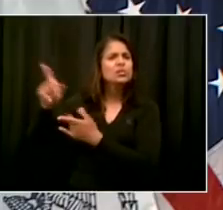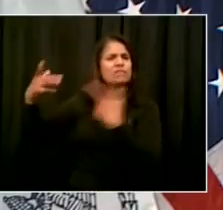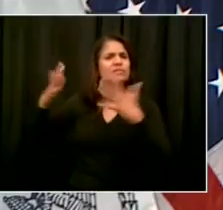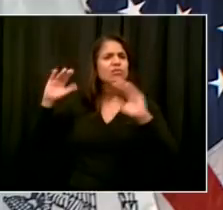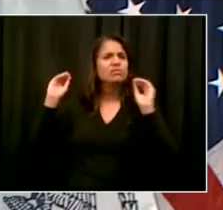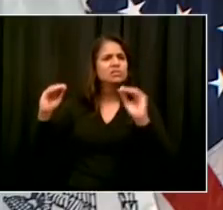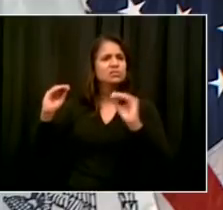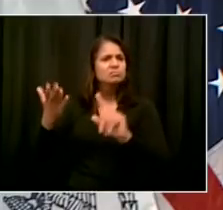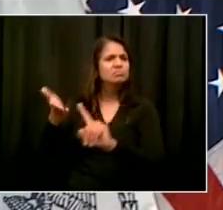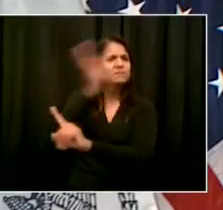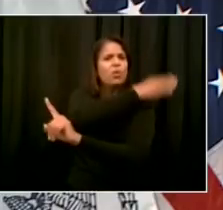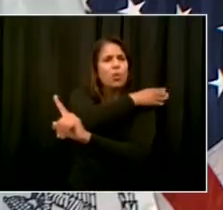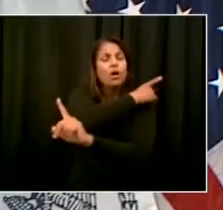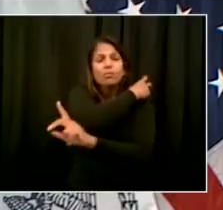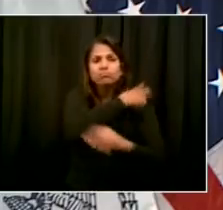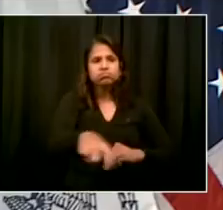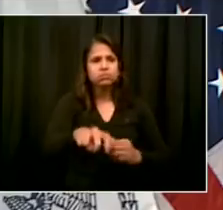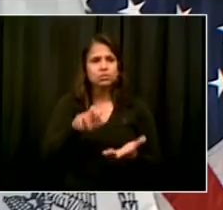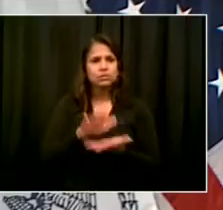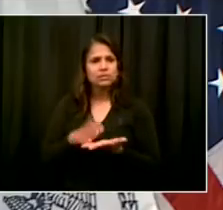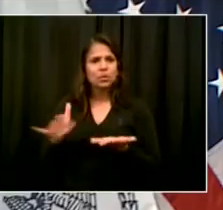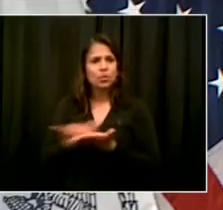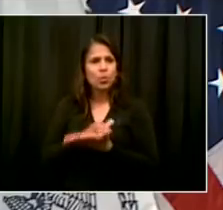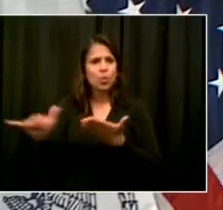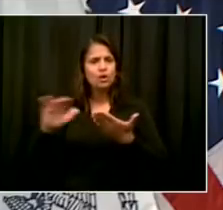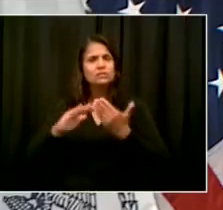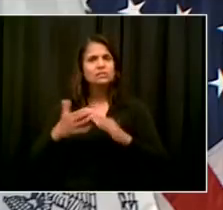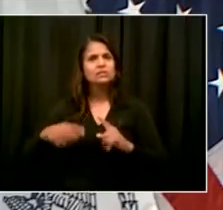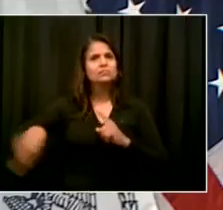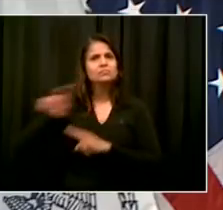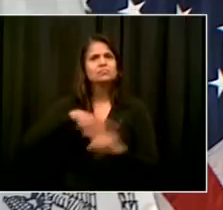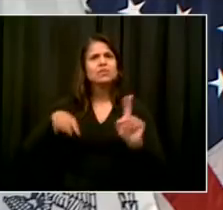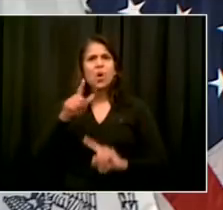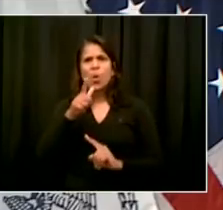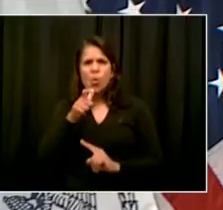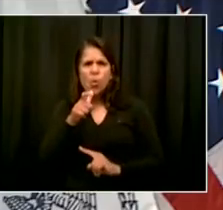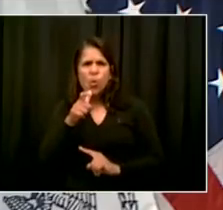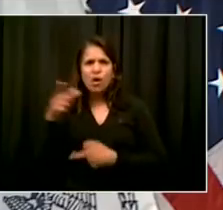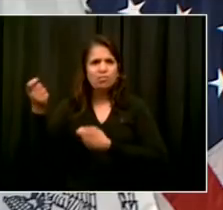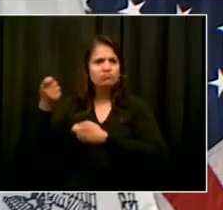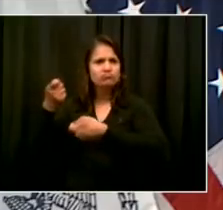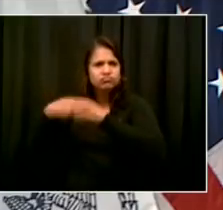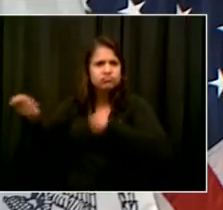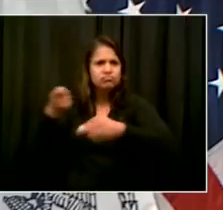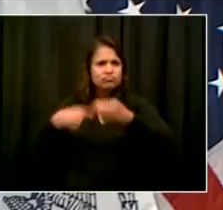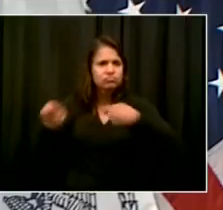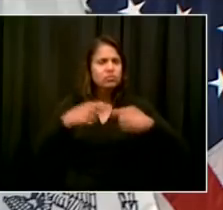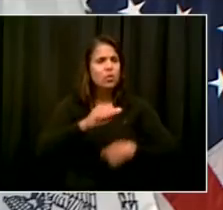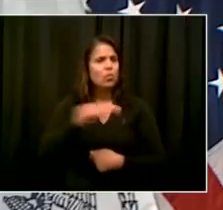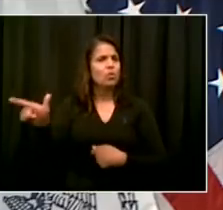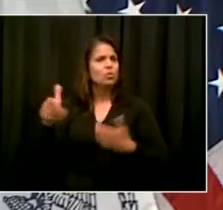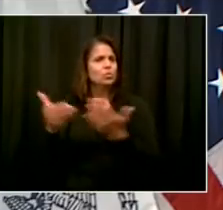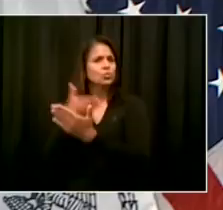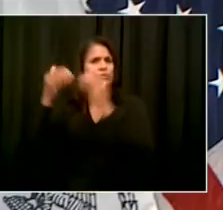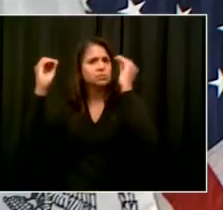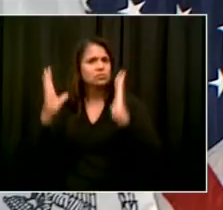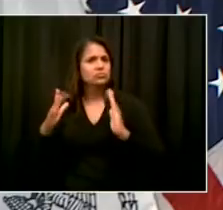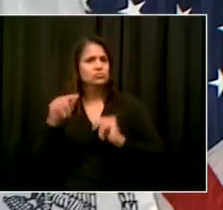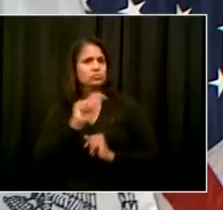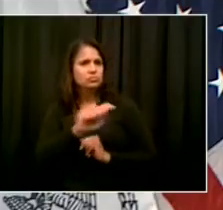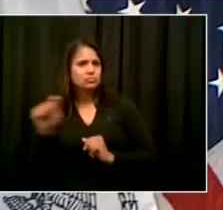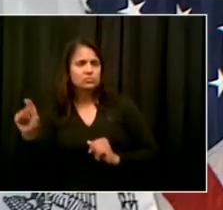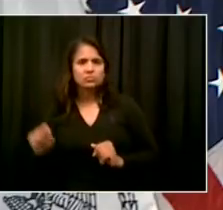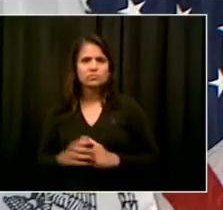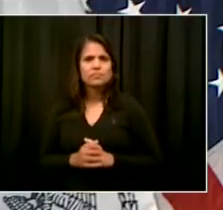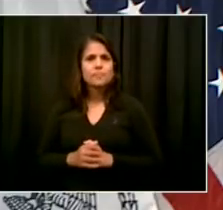of Education employees who do play other roles. You're talking about substitute teachers, many